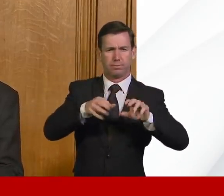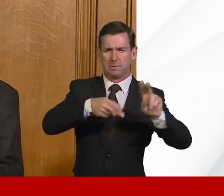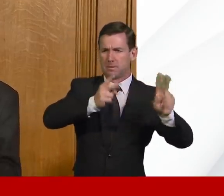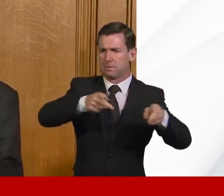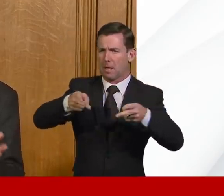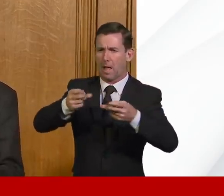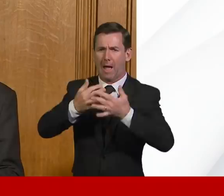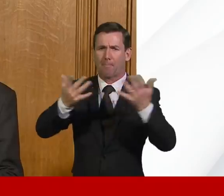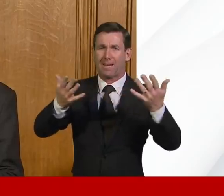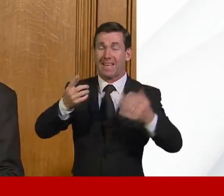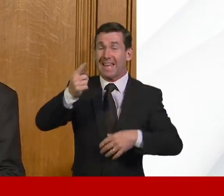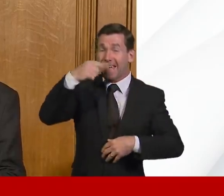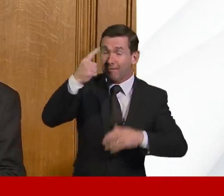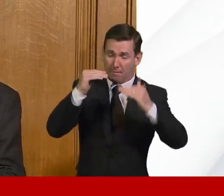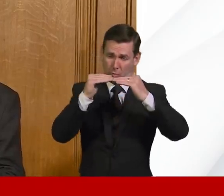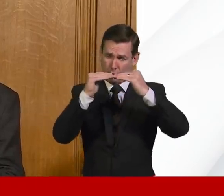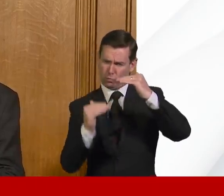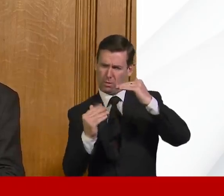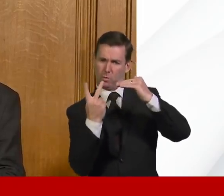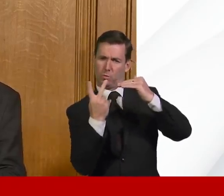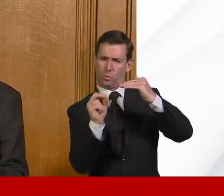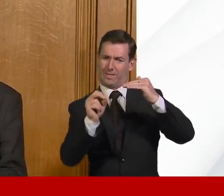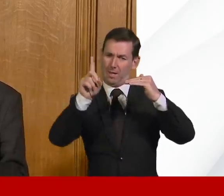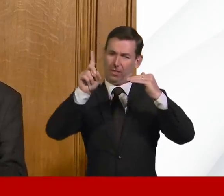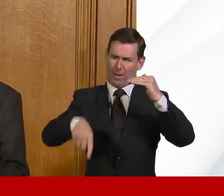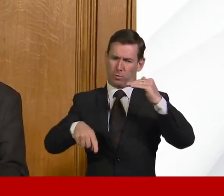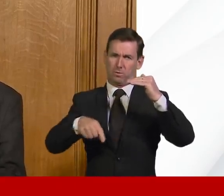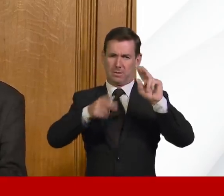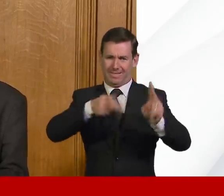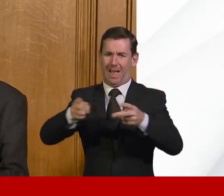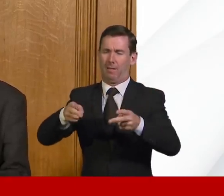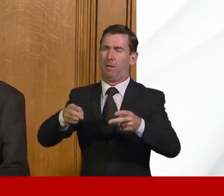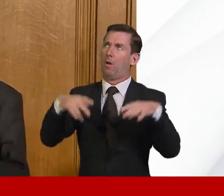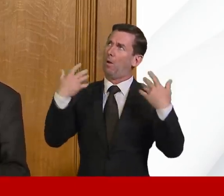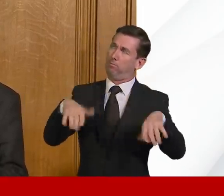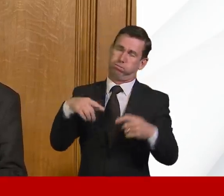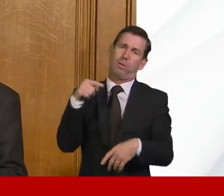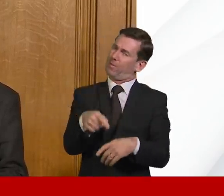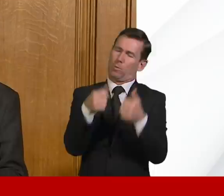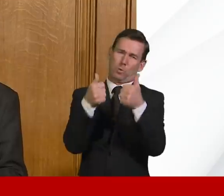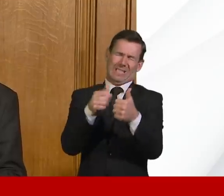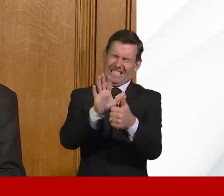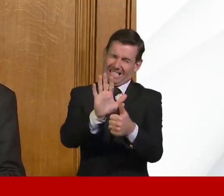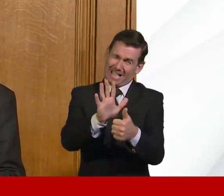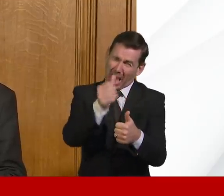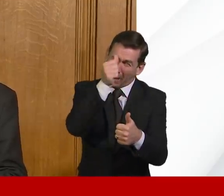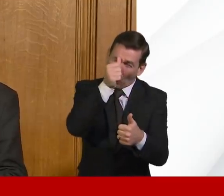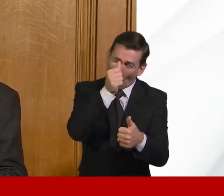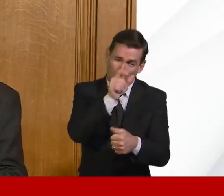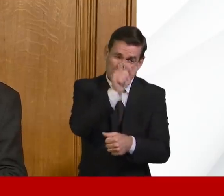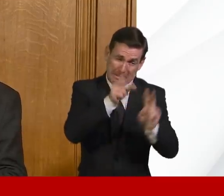if it's less than 20,000, as Sir Patrick Vallance said, that would be a good result, although every death, as I've said, is